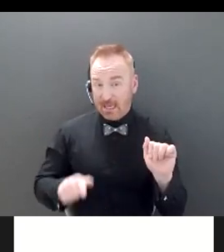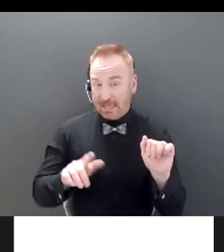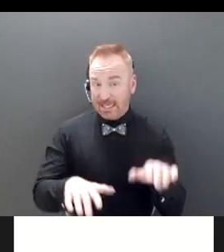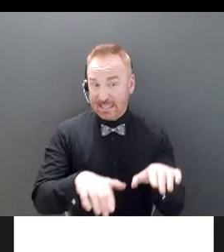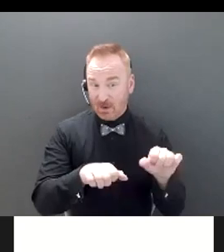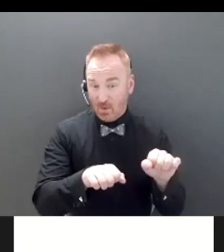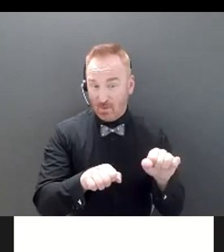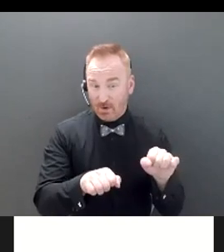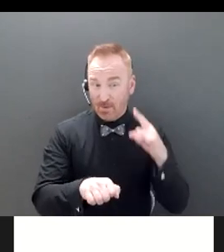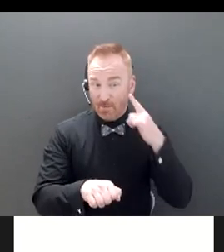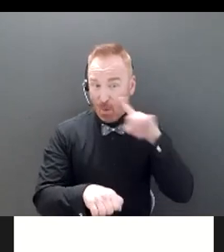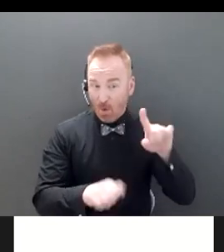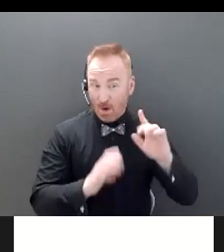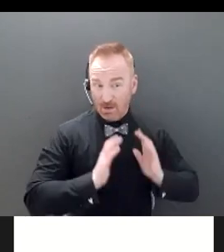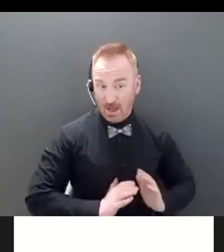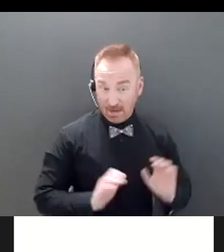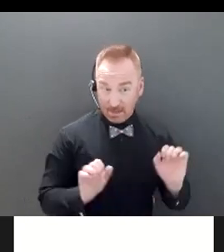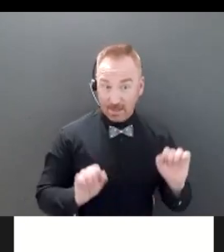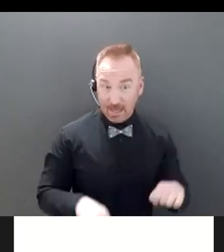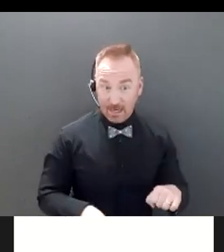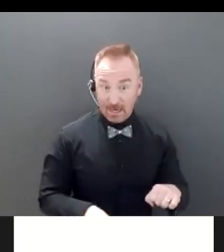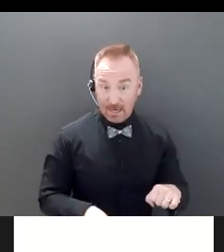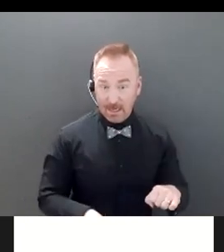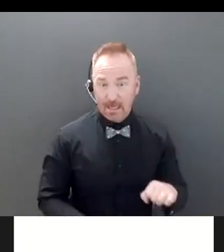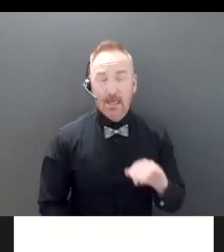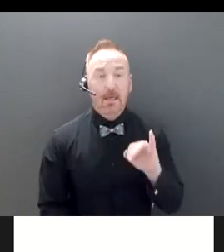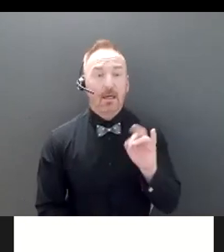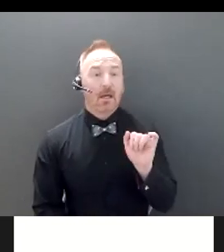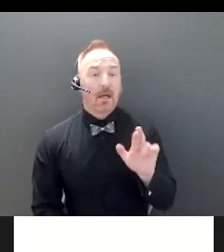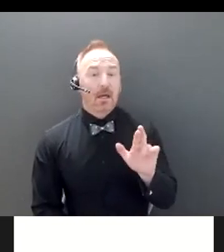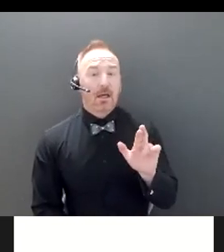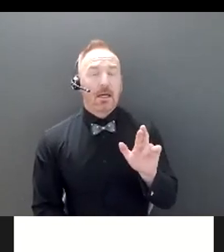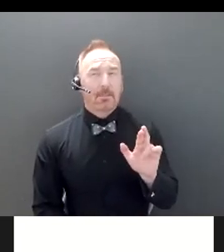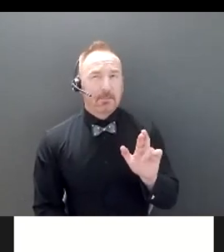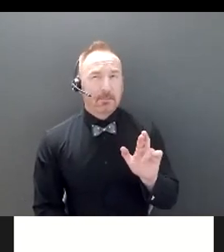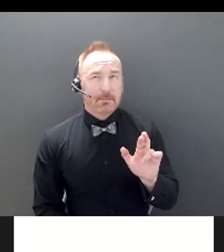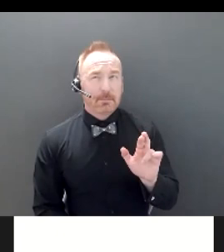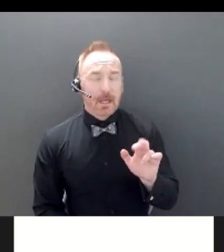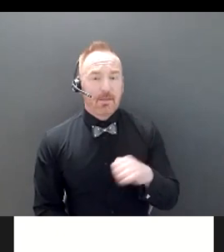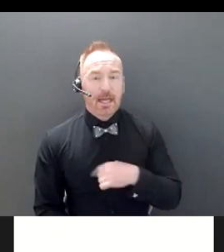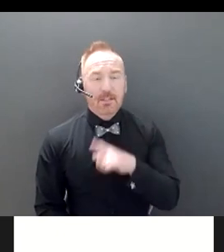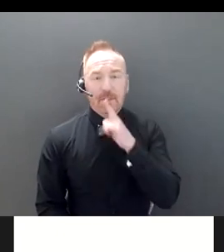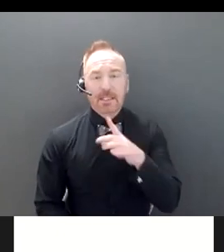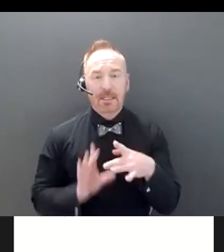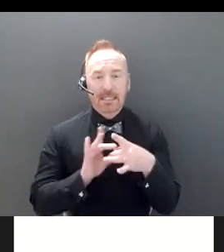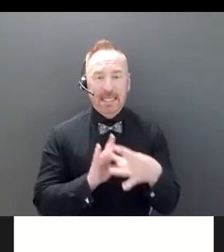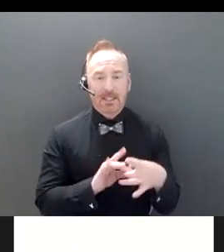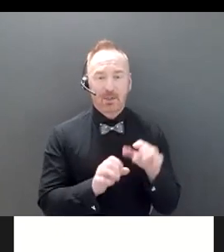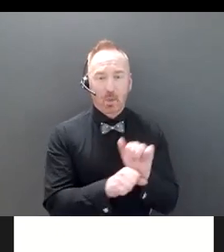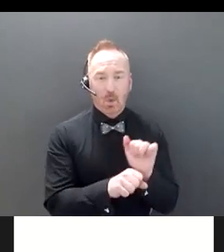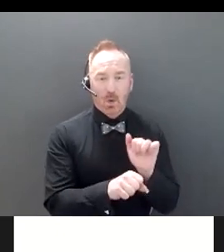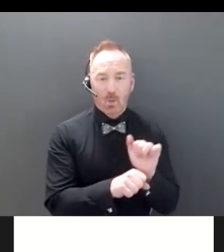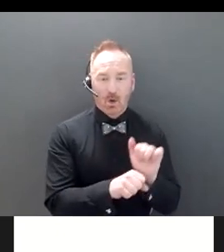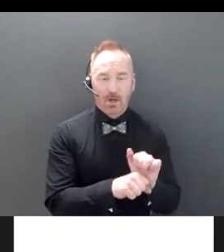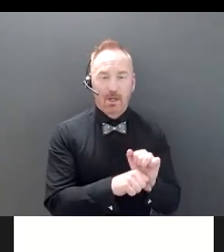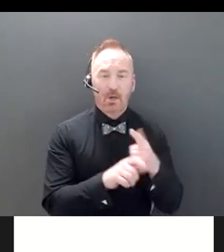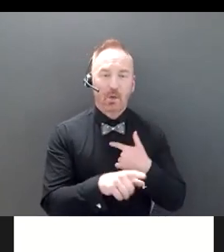Mary? so I think this is more, this relates to the work of our colleagues who work on the client focus